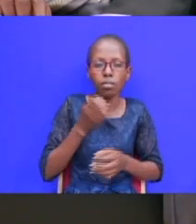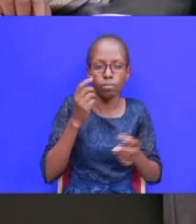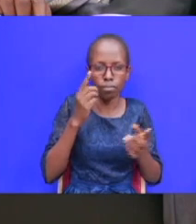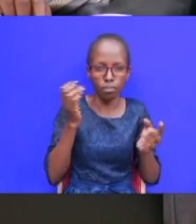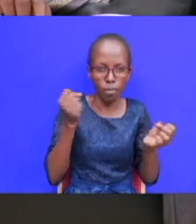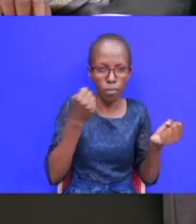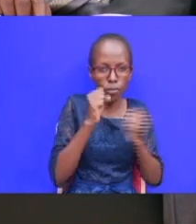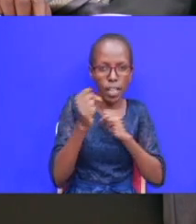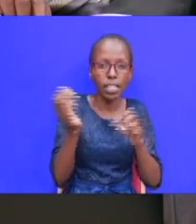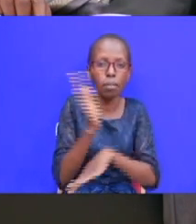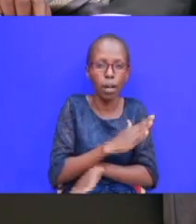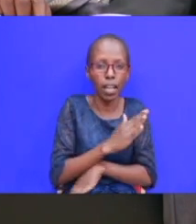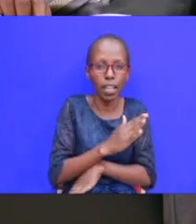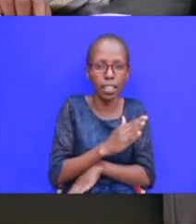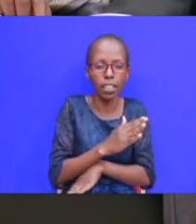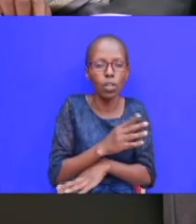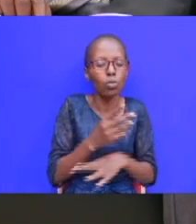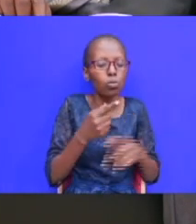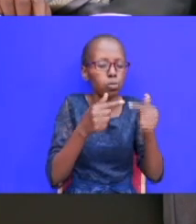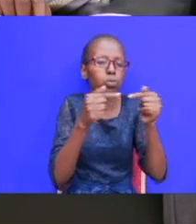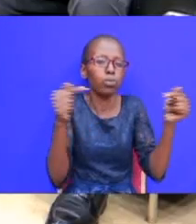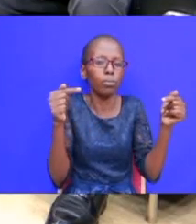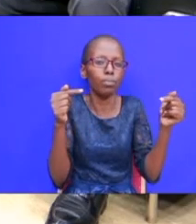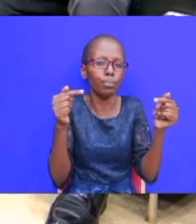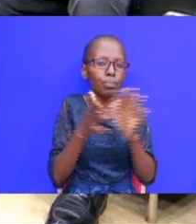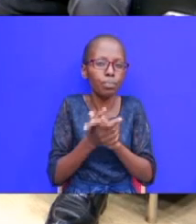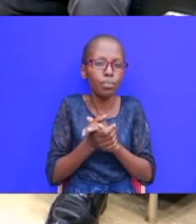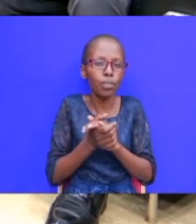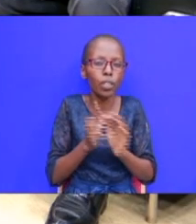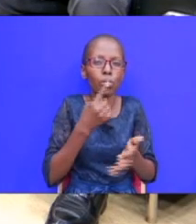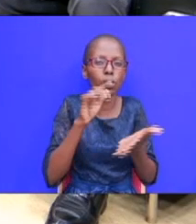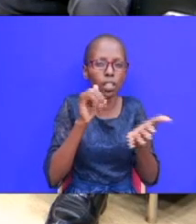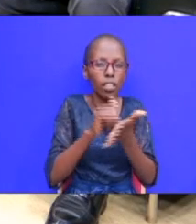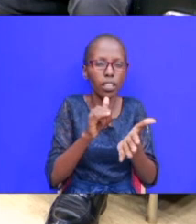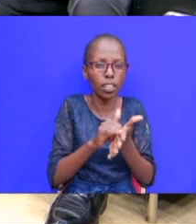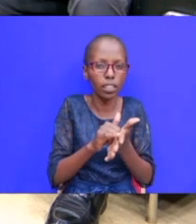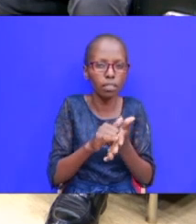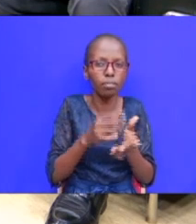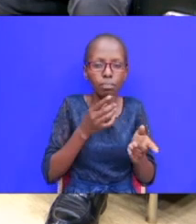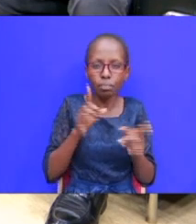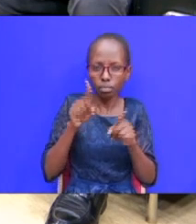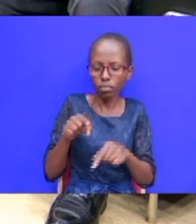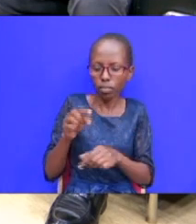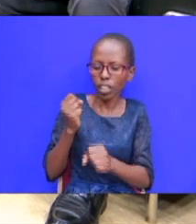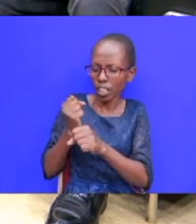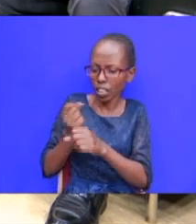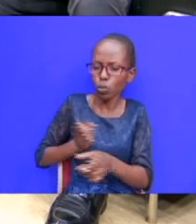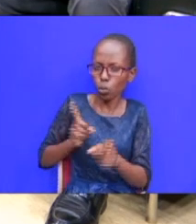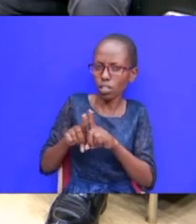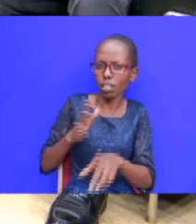revenge or it was a form of retaliation yes yes yes to say that oh this is what you've done to my sister wait you will see